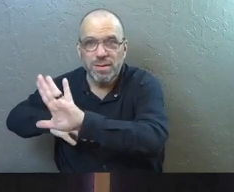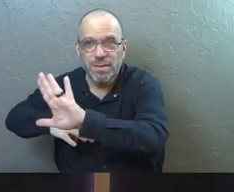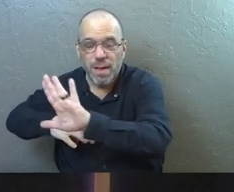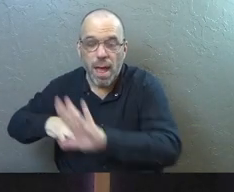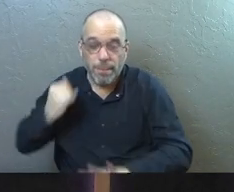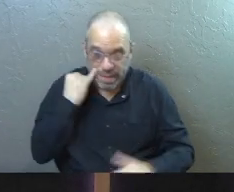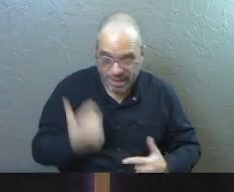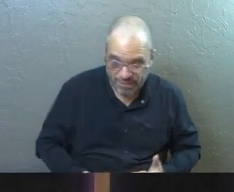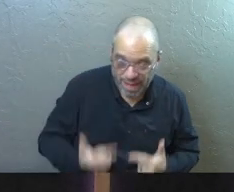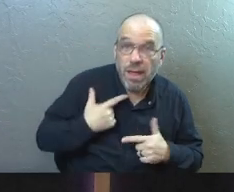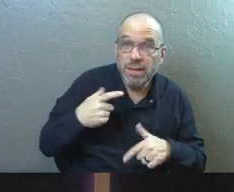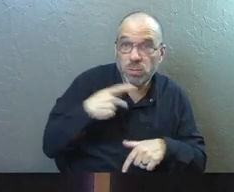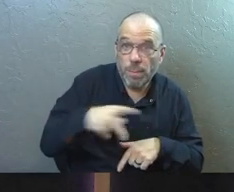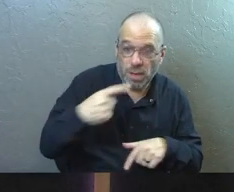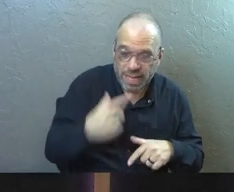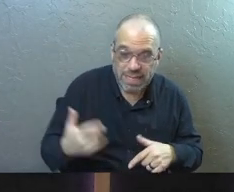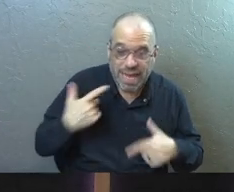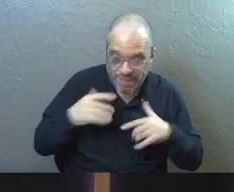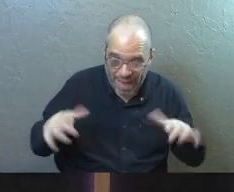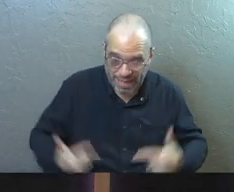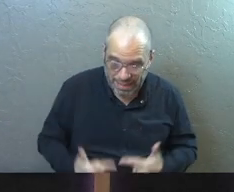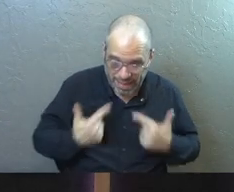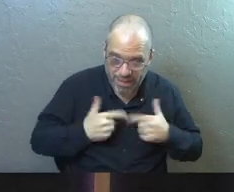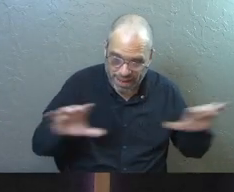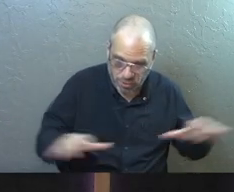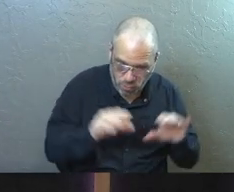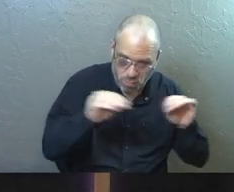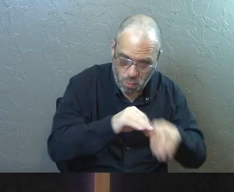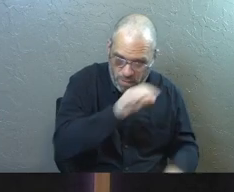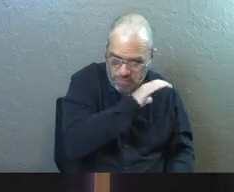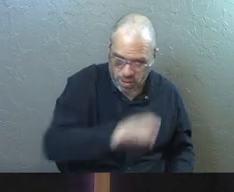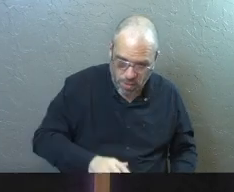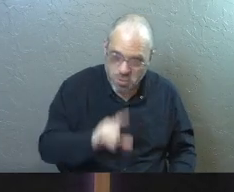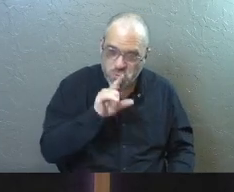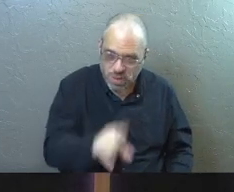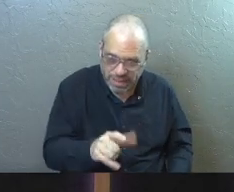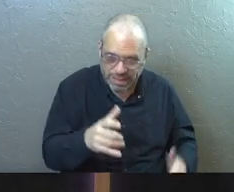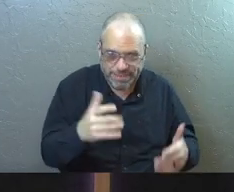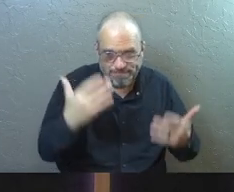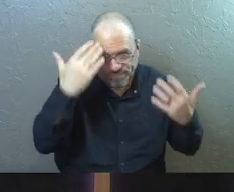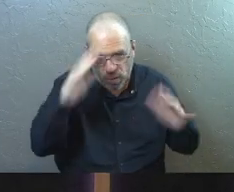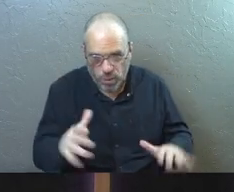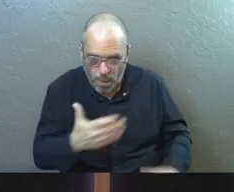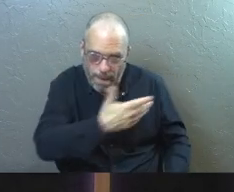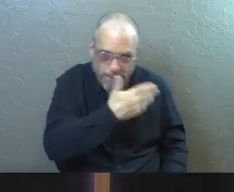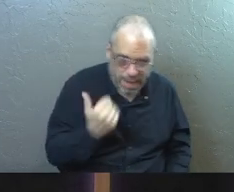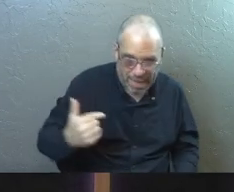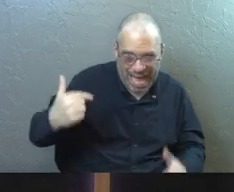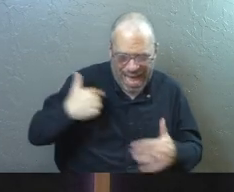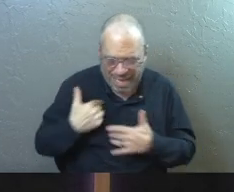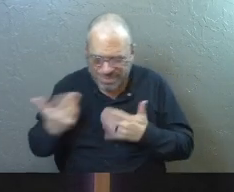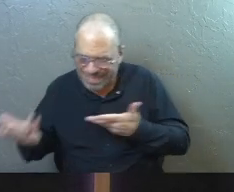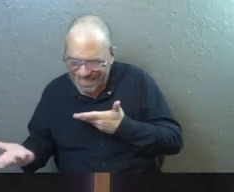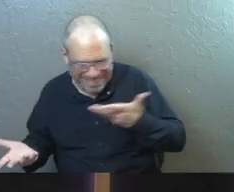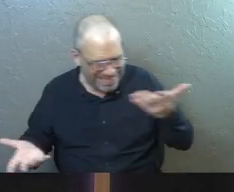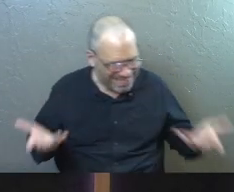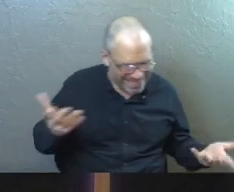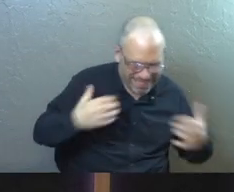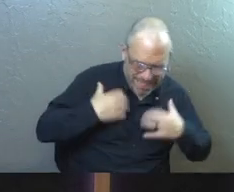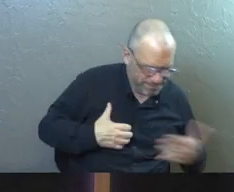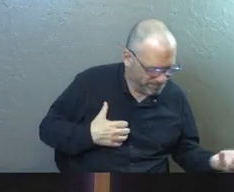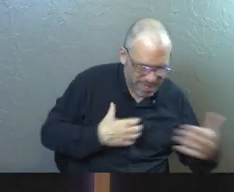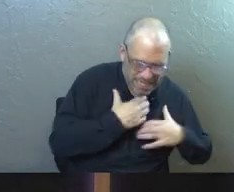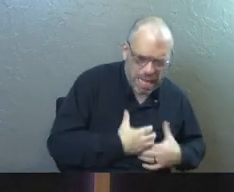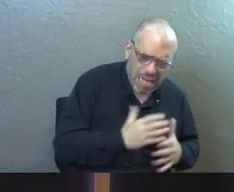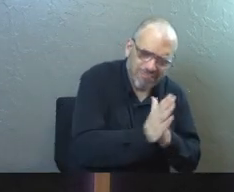But if I live, Paul says, I can do more fruitful work for Christ. So I really don't know which is better. I'm torn between two desires.